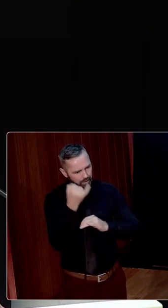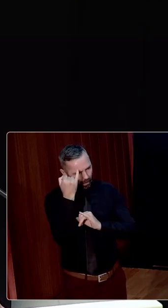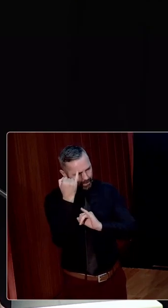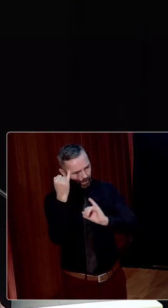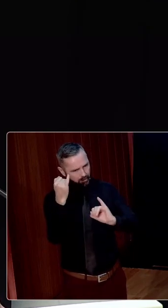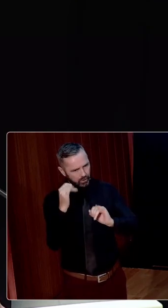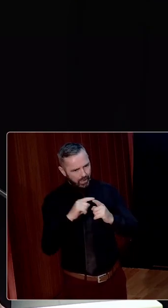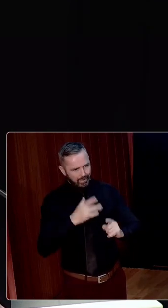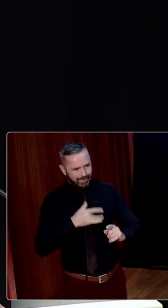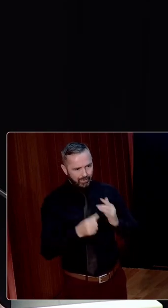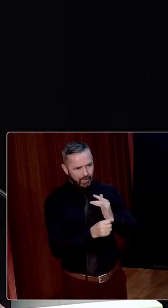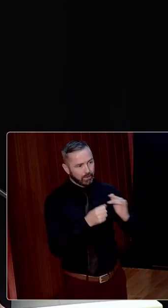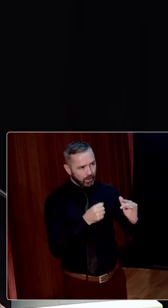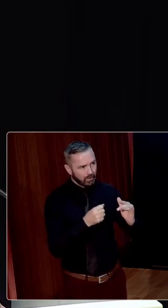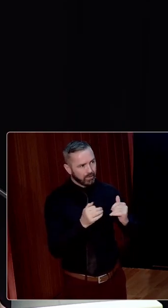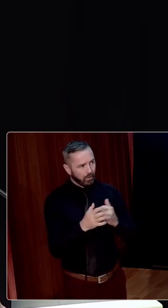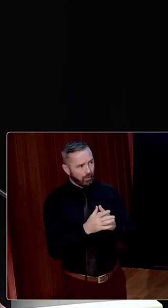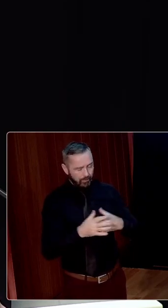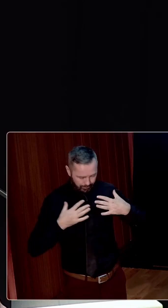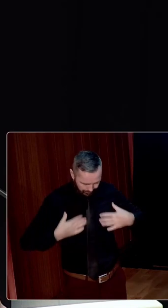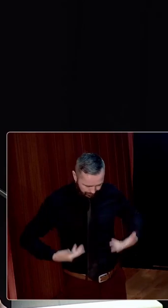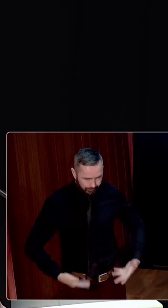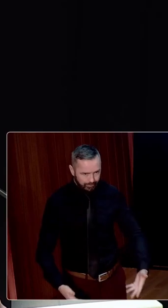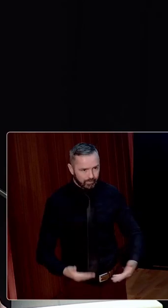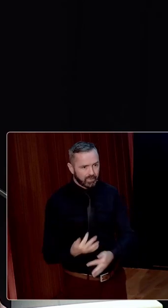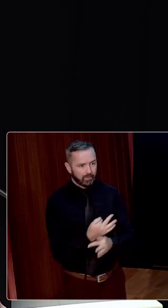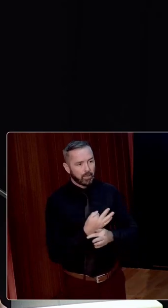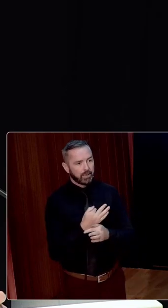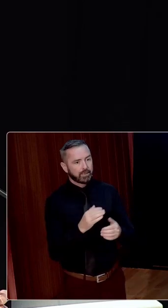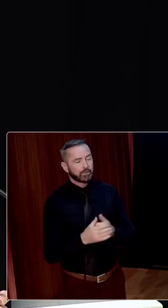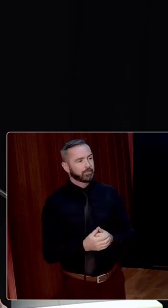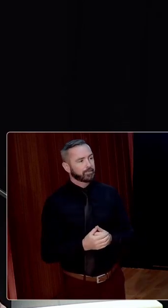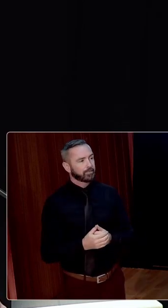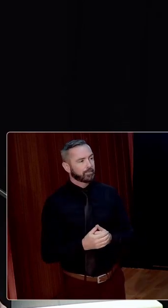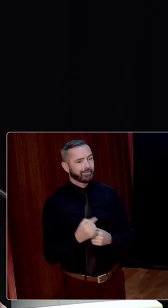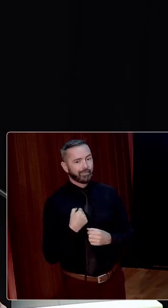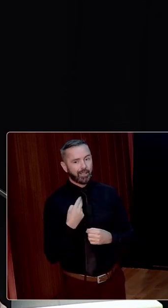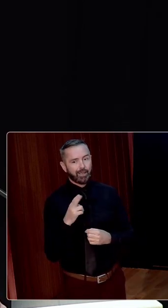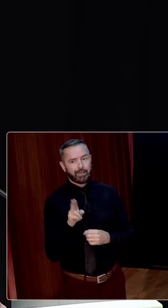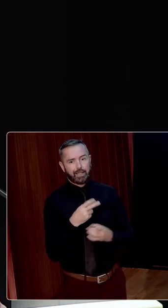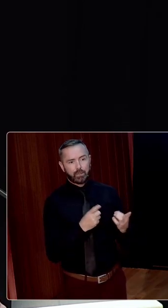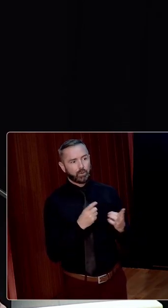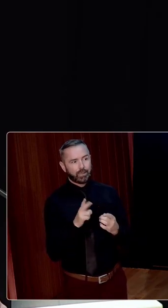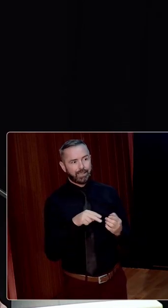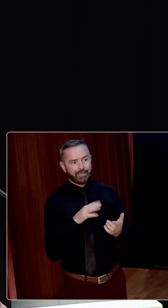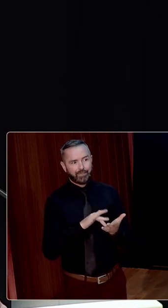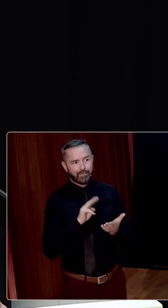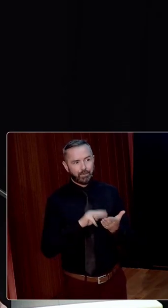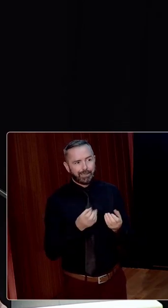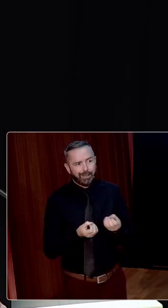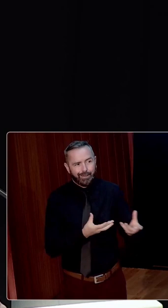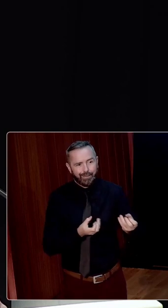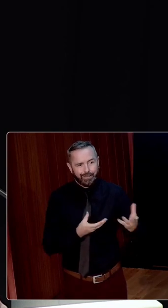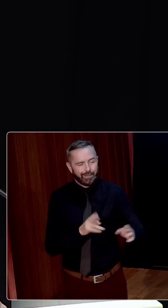ideology and the lived experiences of flesh and blood families. Now, don't claim to be able to do that in the next 15 minutes,